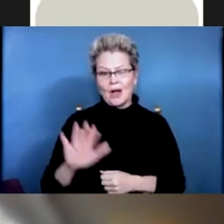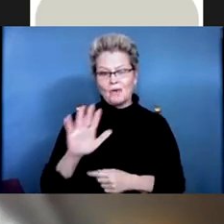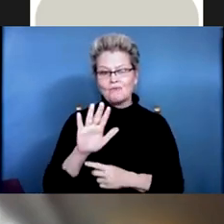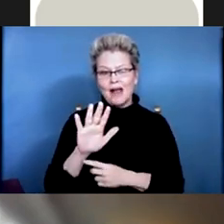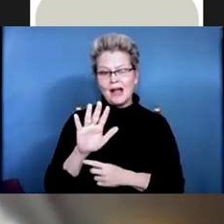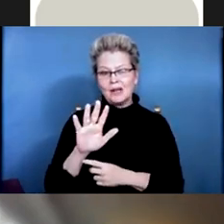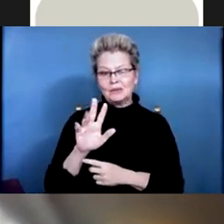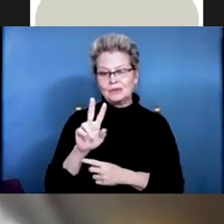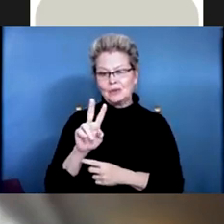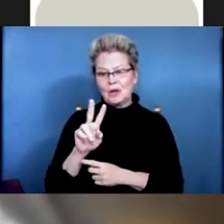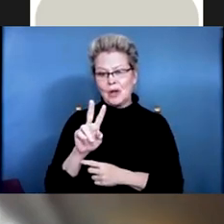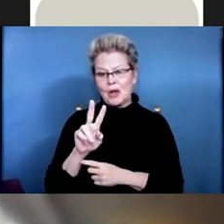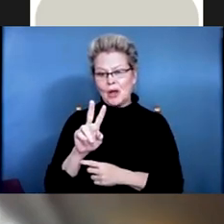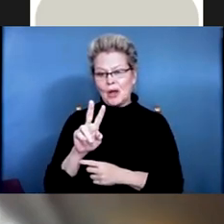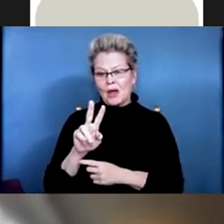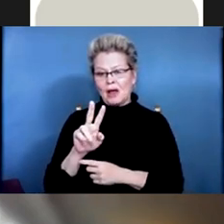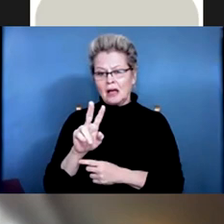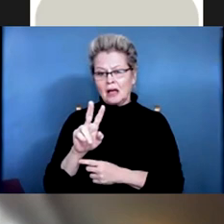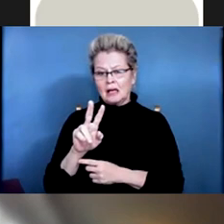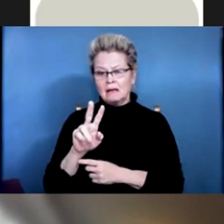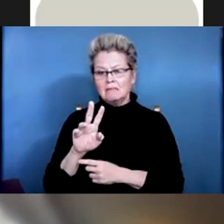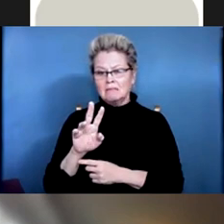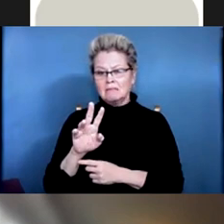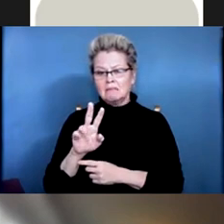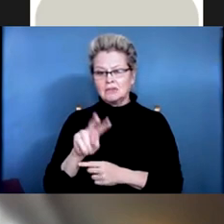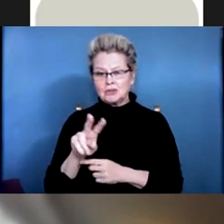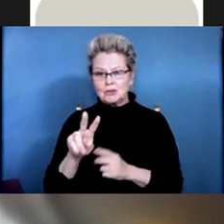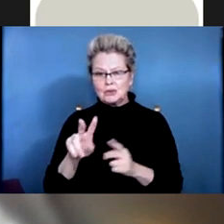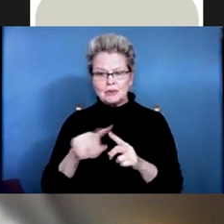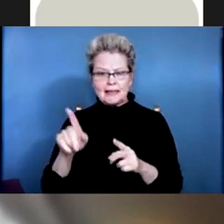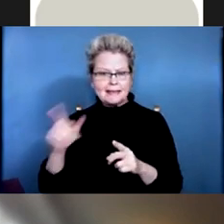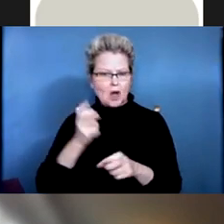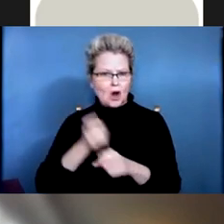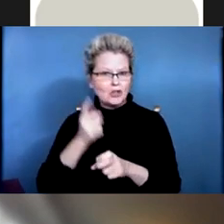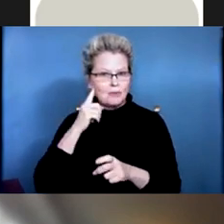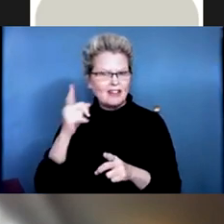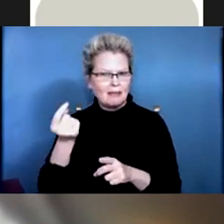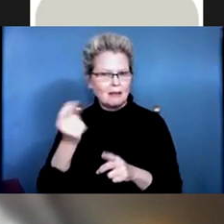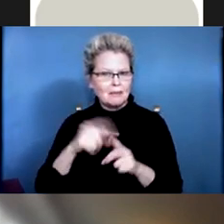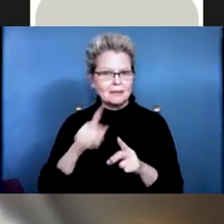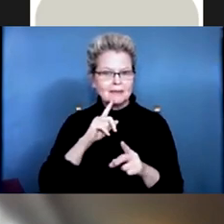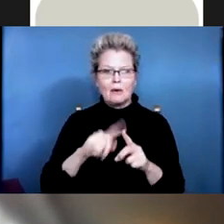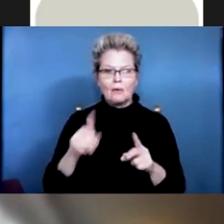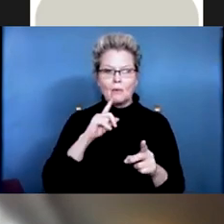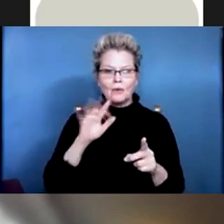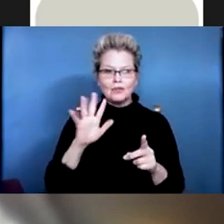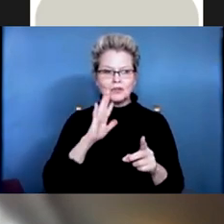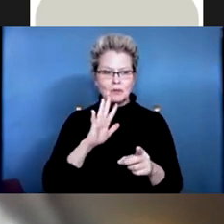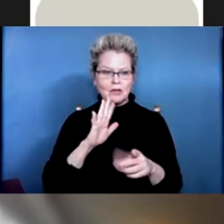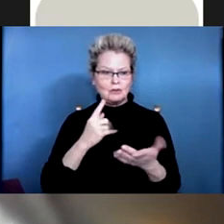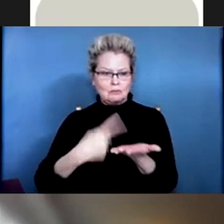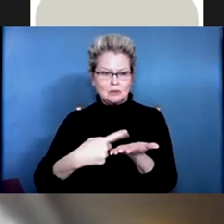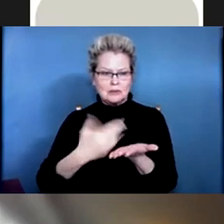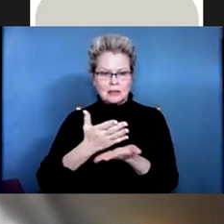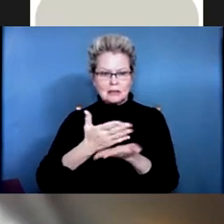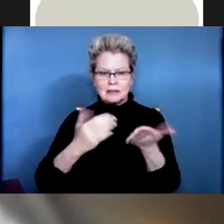Dr. Dr. for time's sake. So we're going to touch only on a few, but these are a few